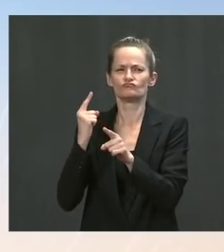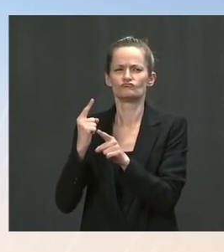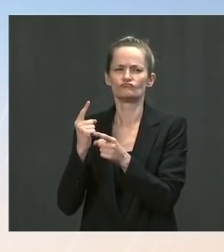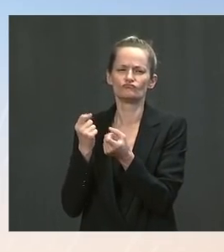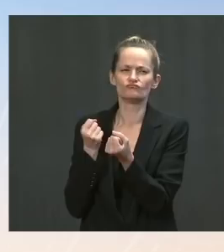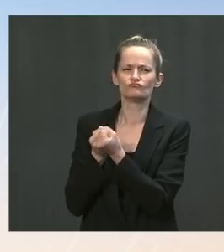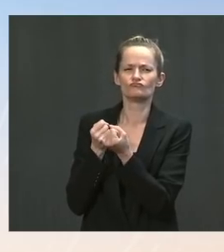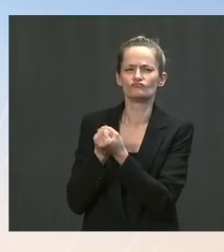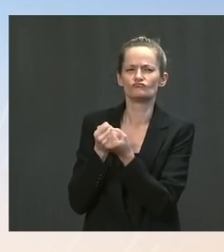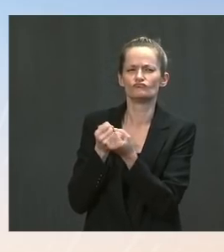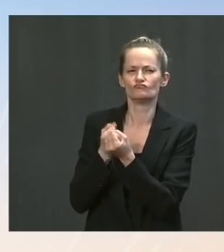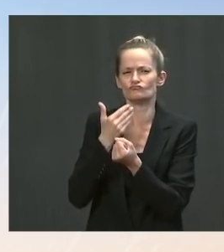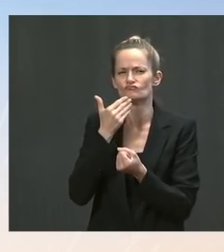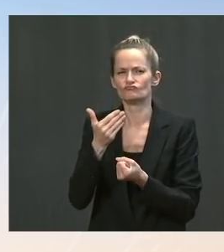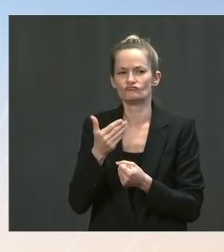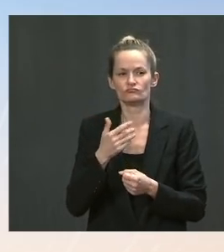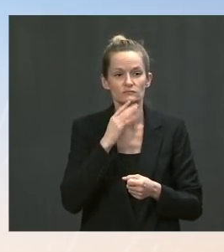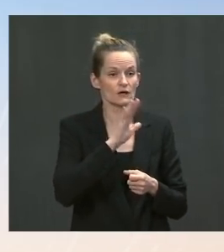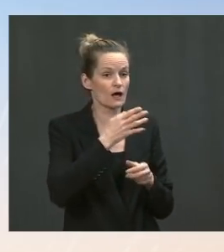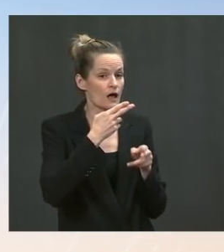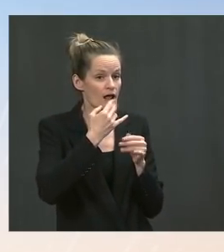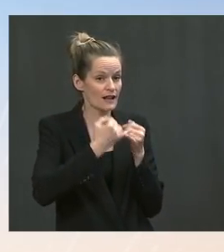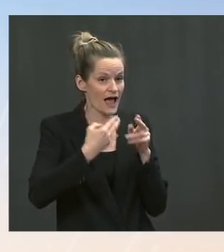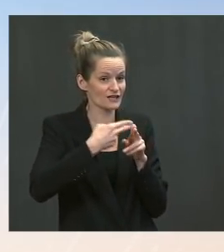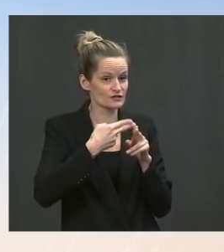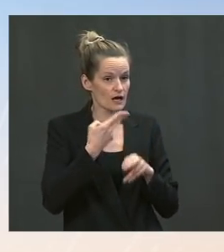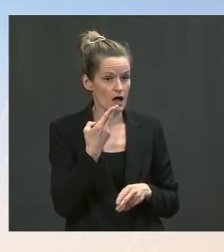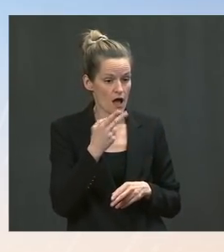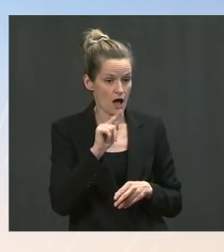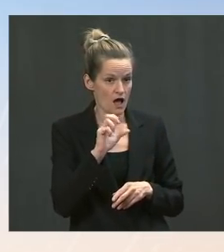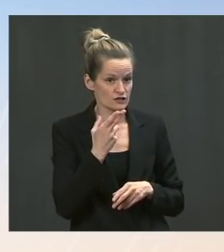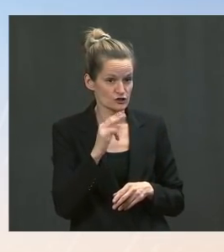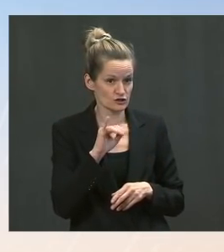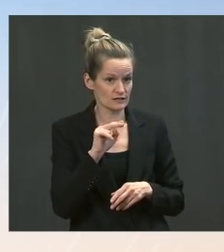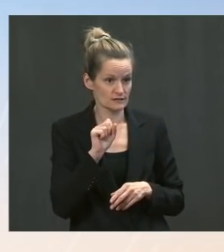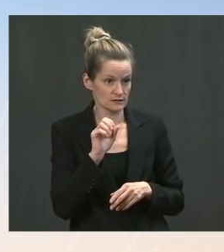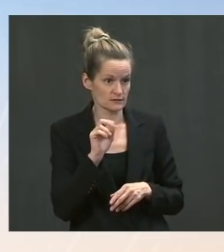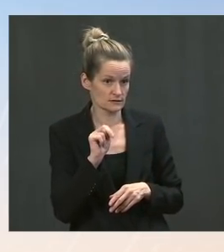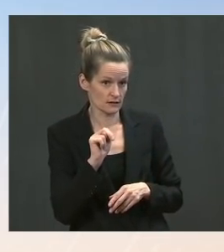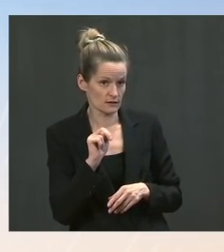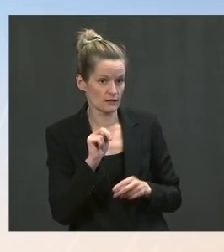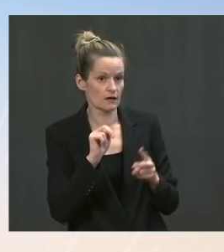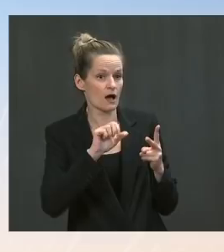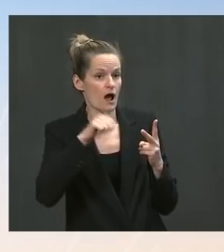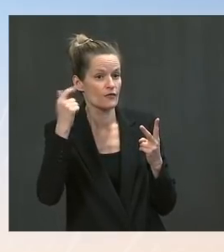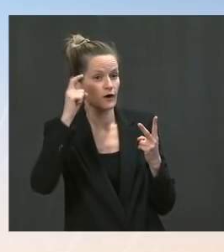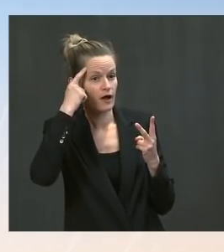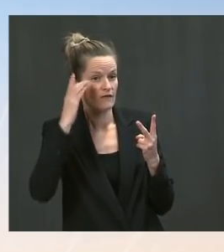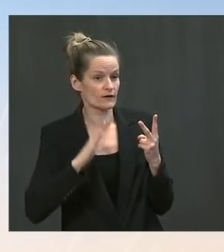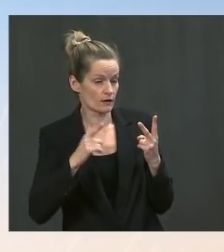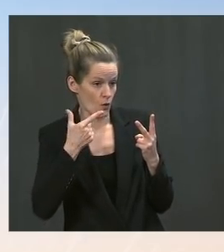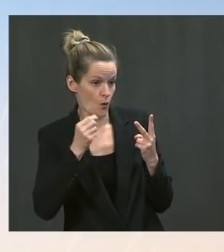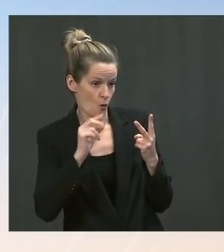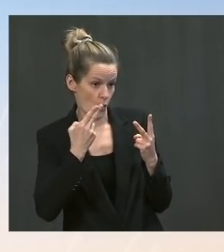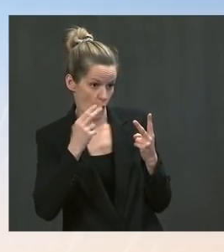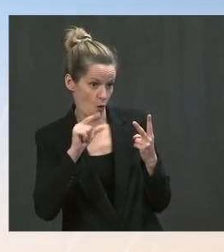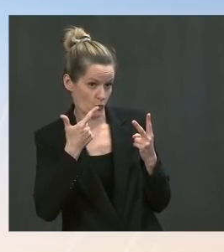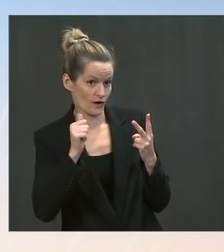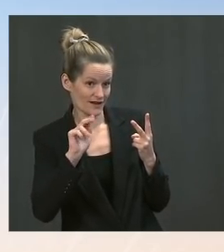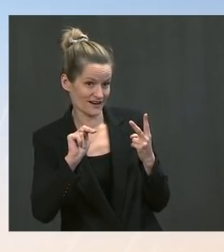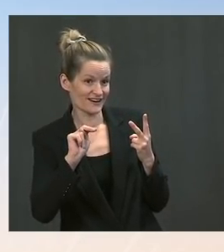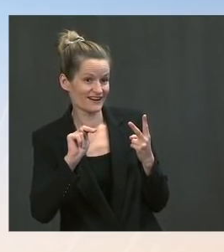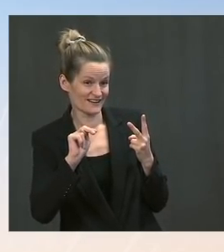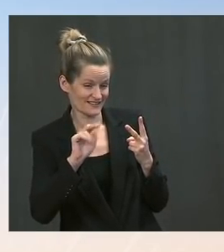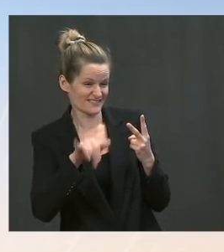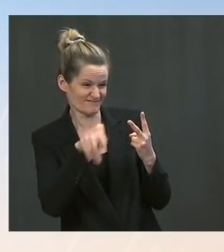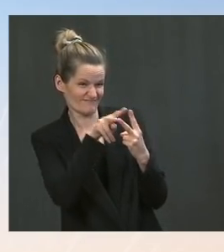who's taken a number of steps. We've also talked about Governor Hogan in Maryland. I talked about him earlier today.